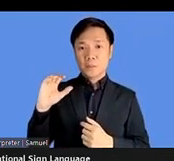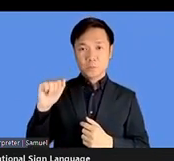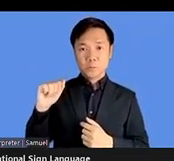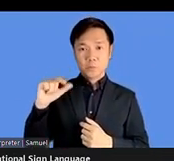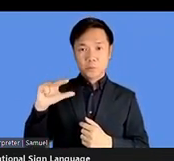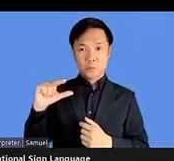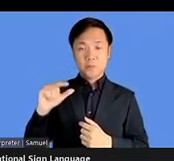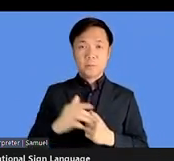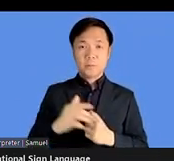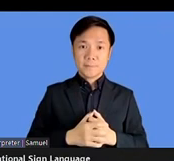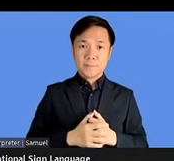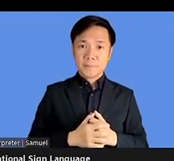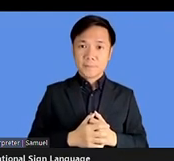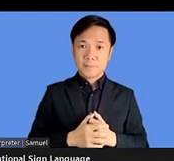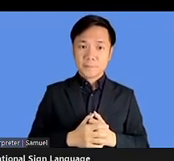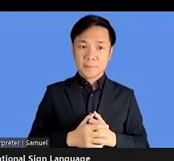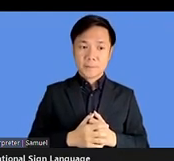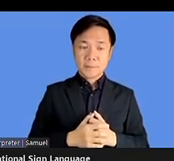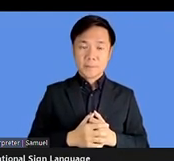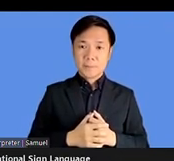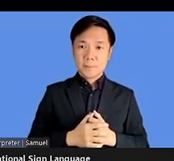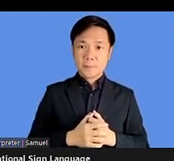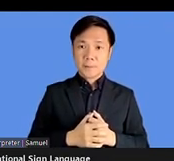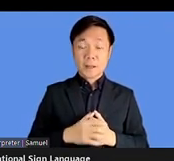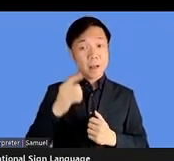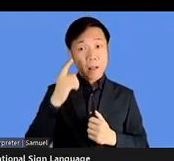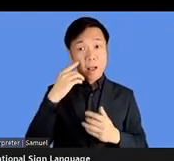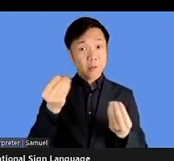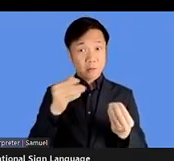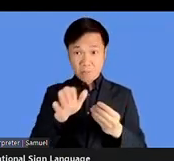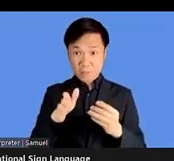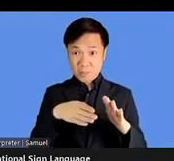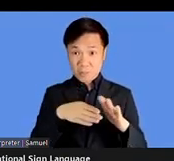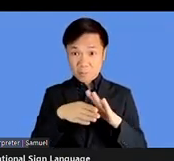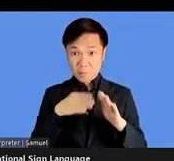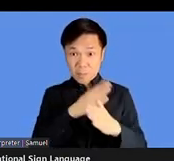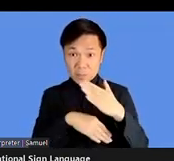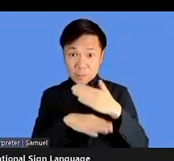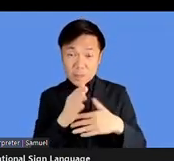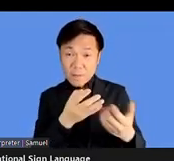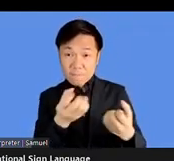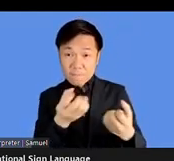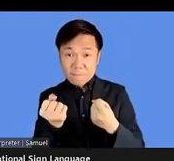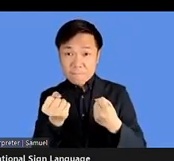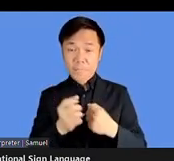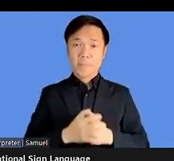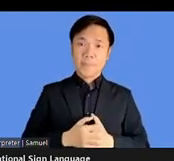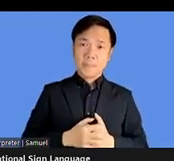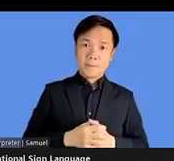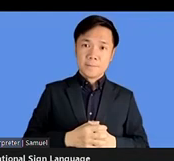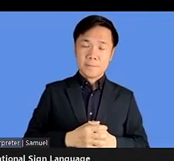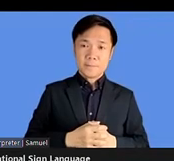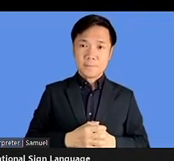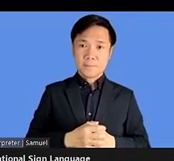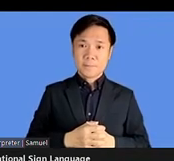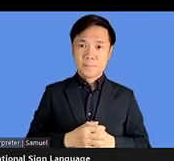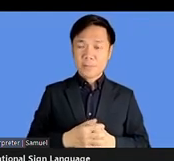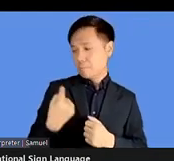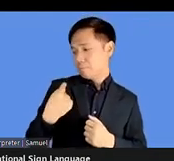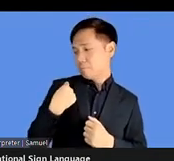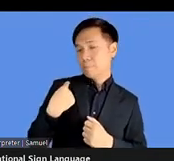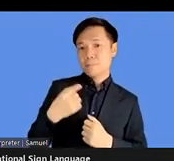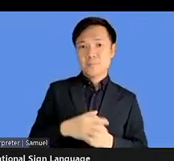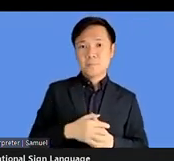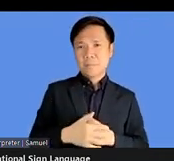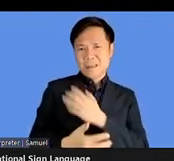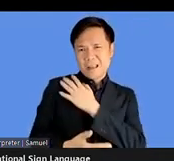have a cognitive disability or not. That, you know, people who, and recently also because of my arm,